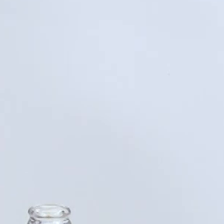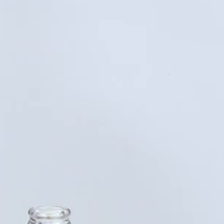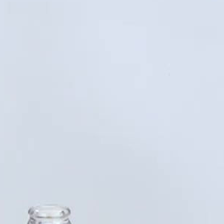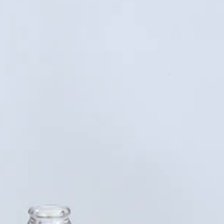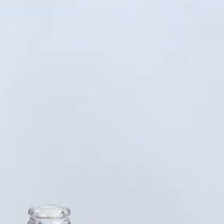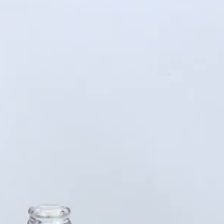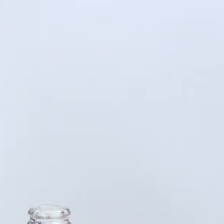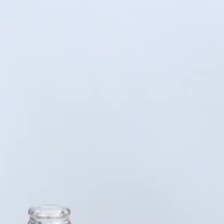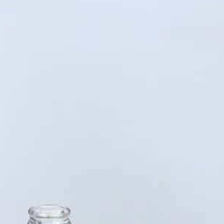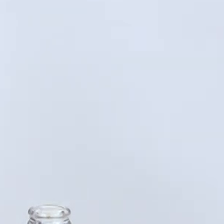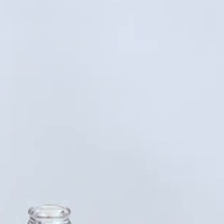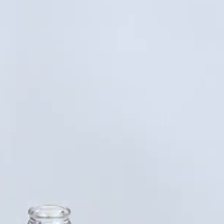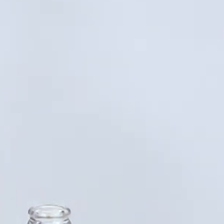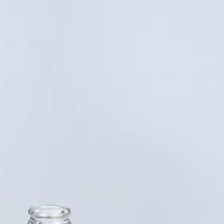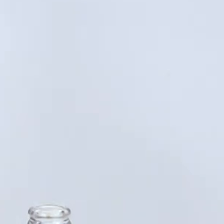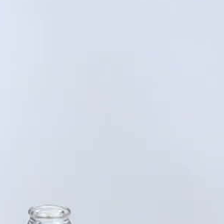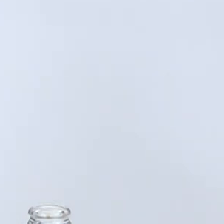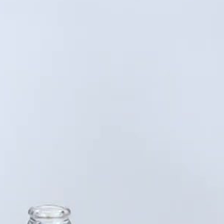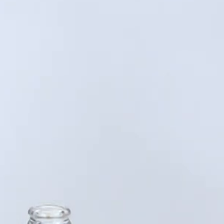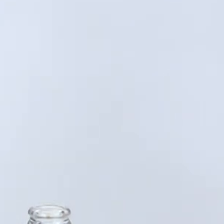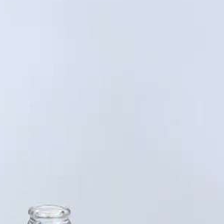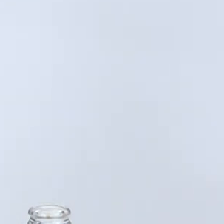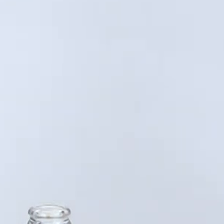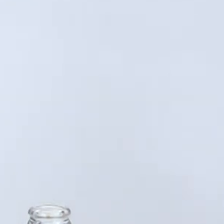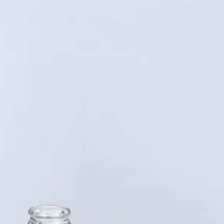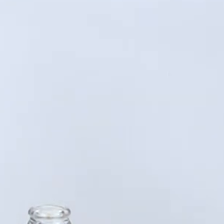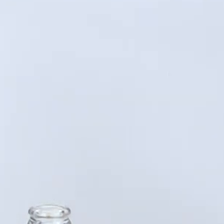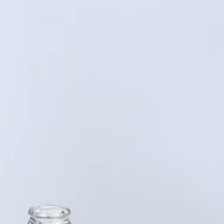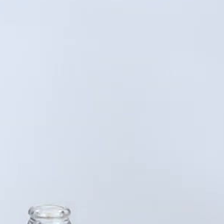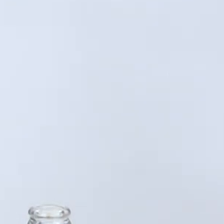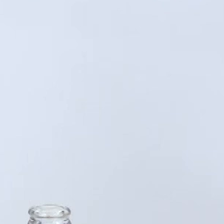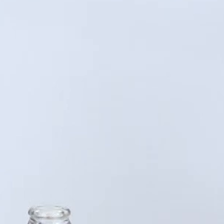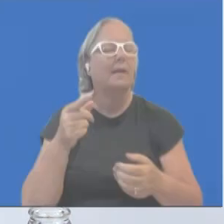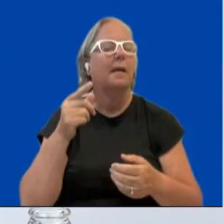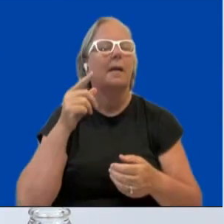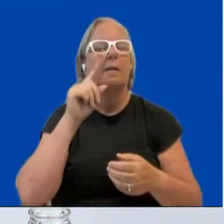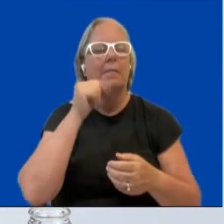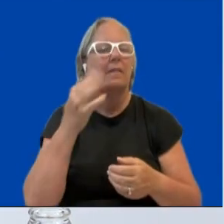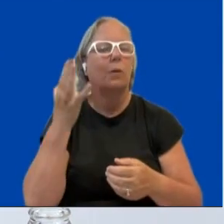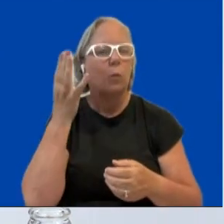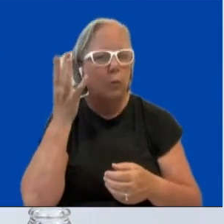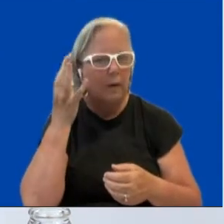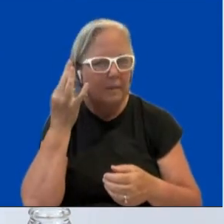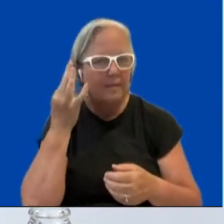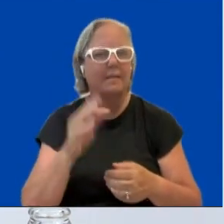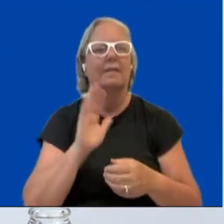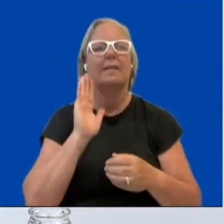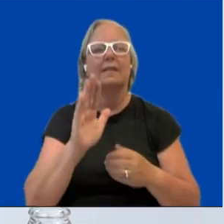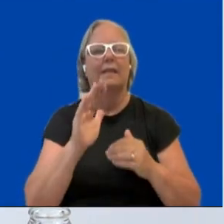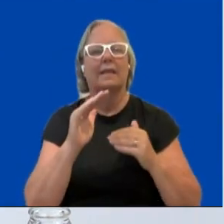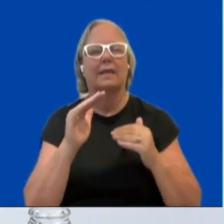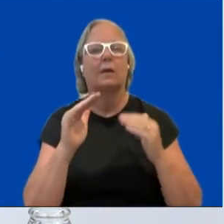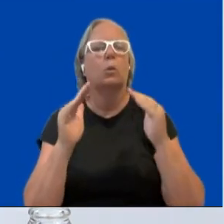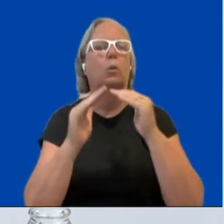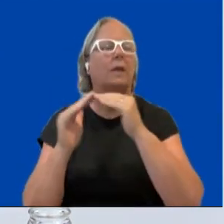Hello and welcome to the Gender Equality Index 2023 conference organized by the European